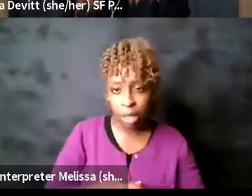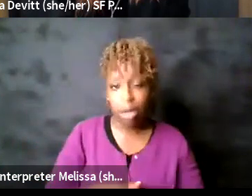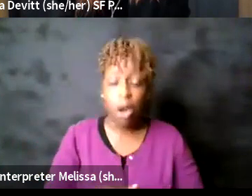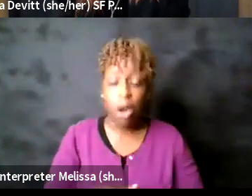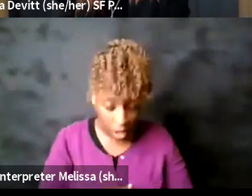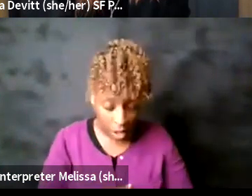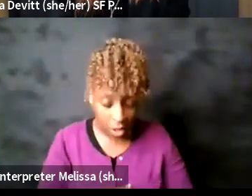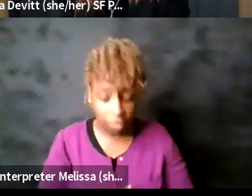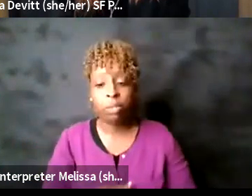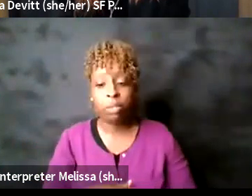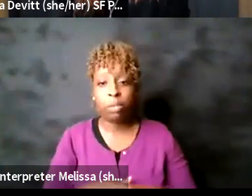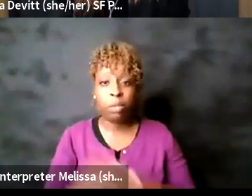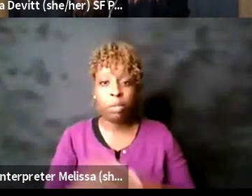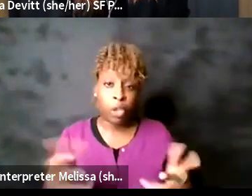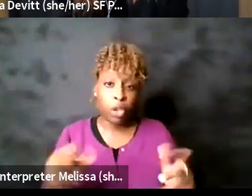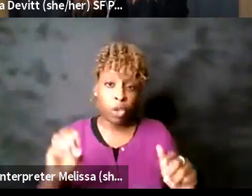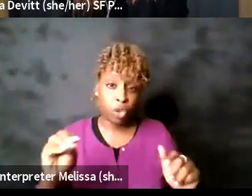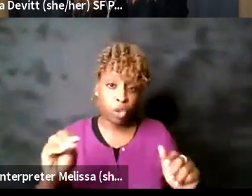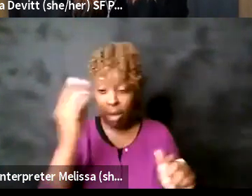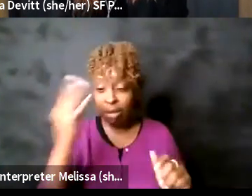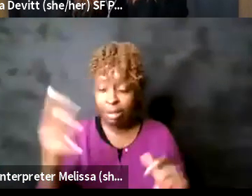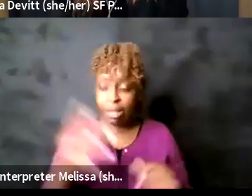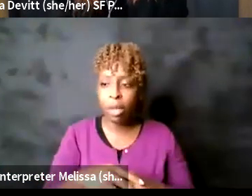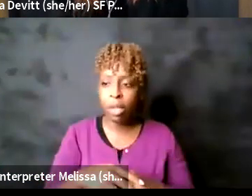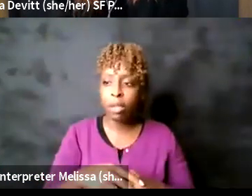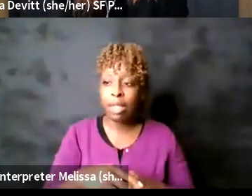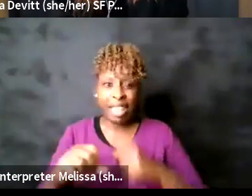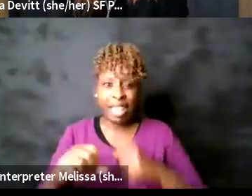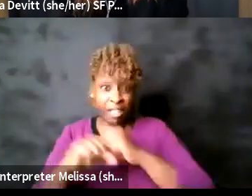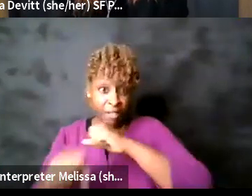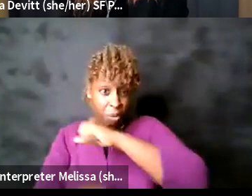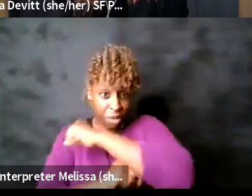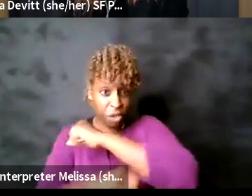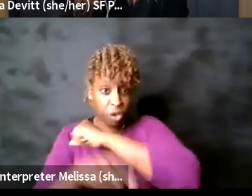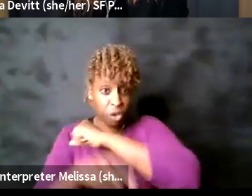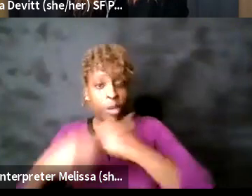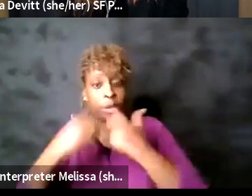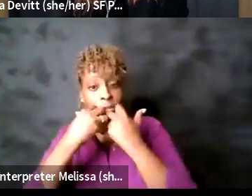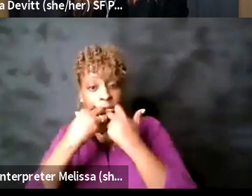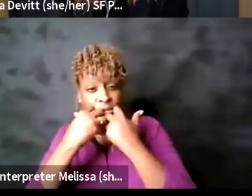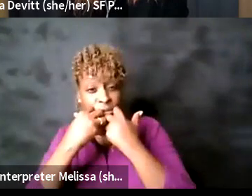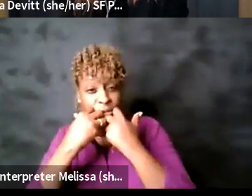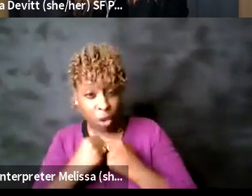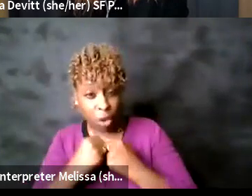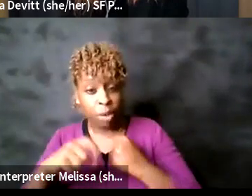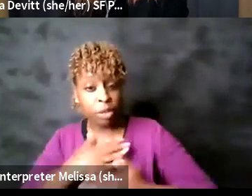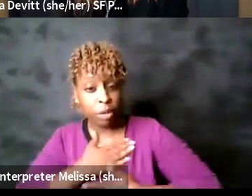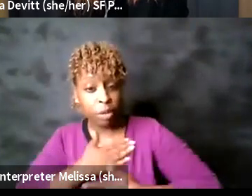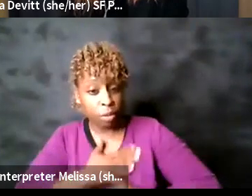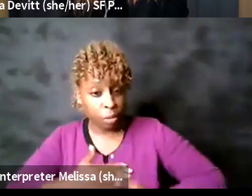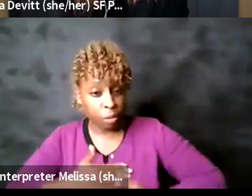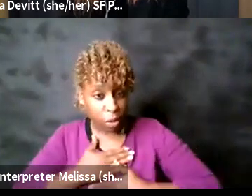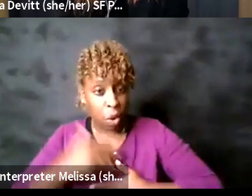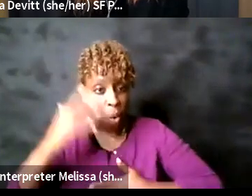we've got to value the foundation right we've got to appreciate the foundation none of this would be happening if we didn't appreciate the foundation